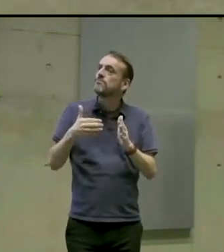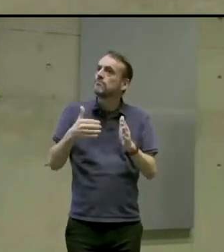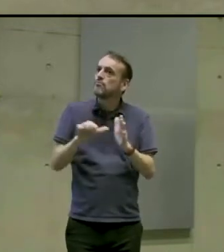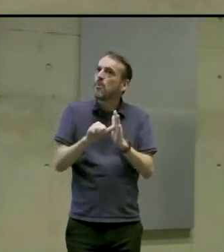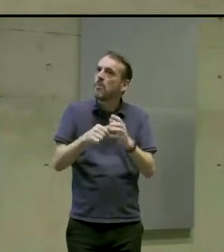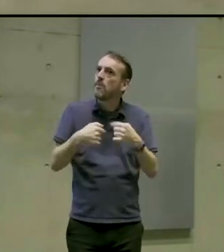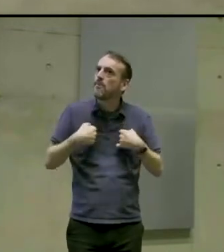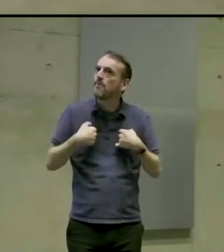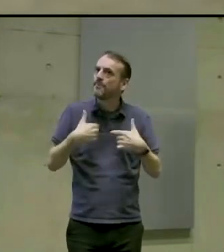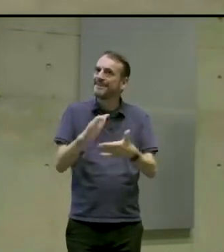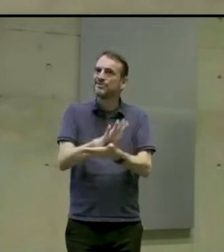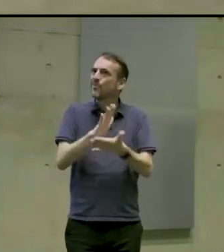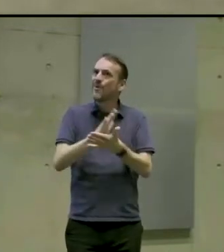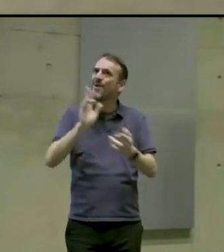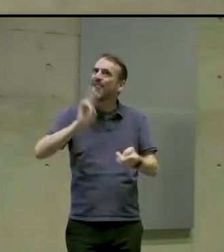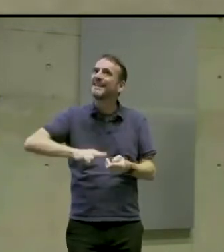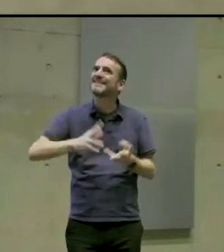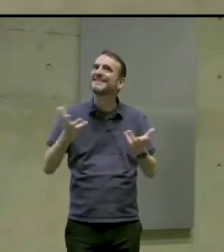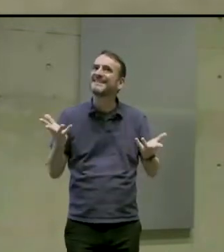And